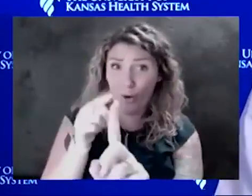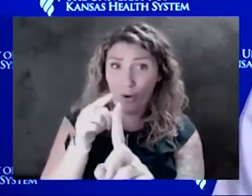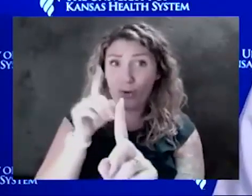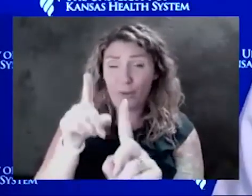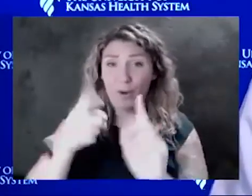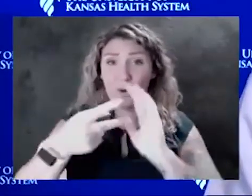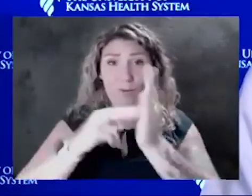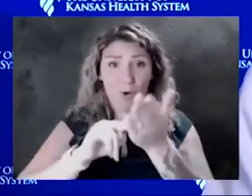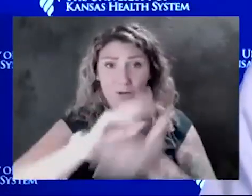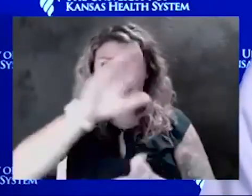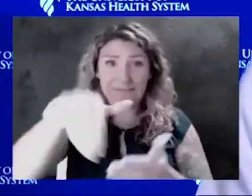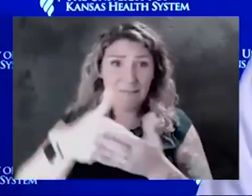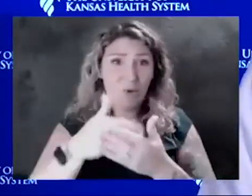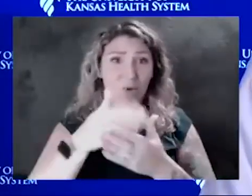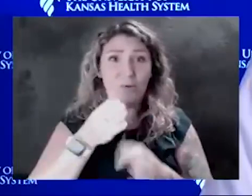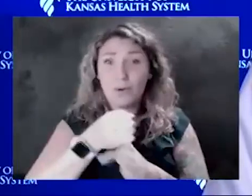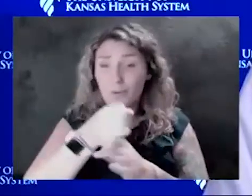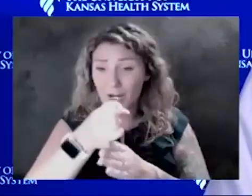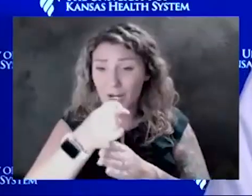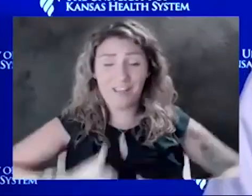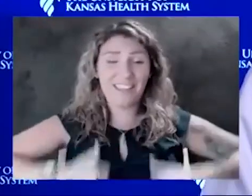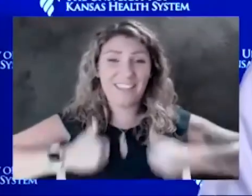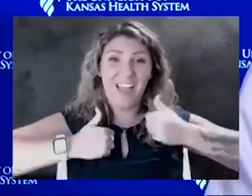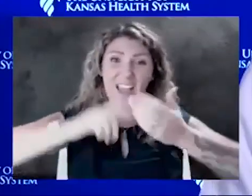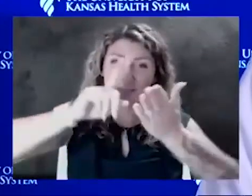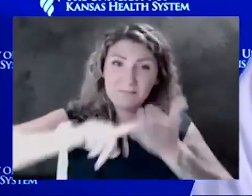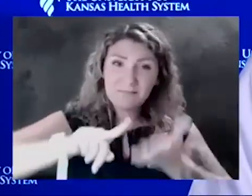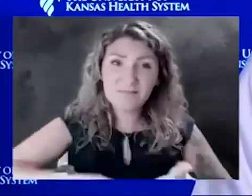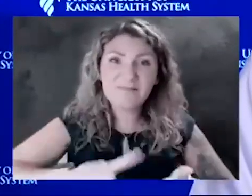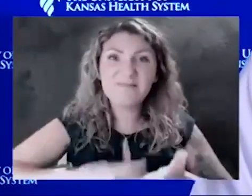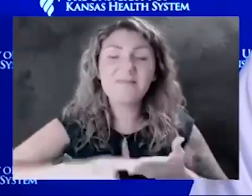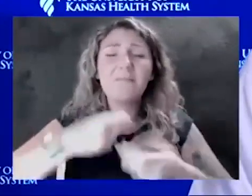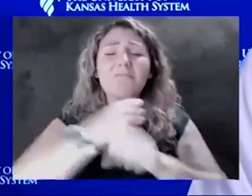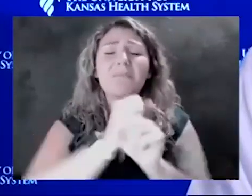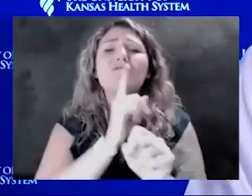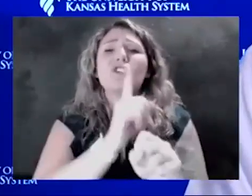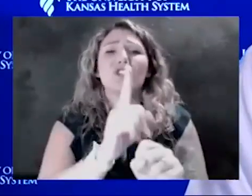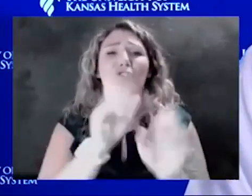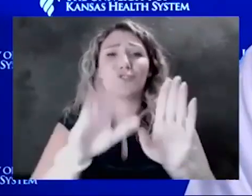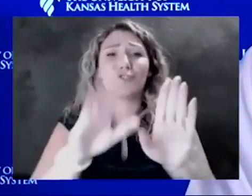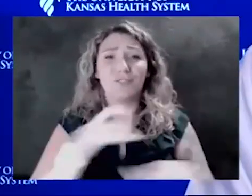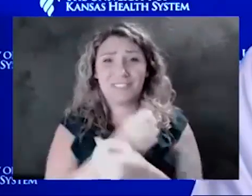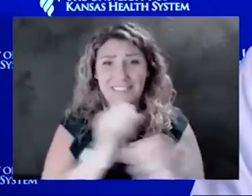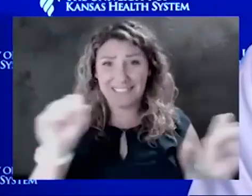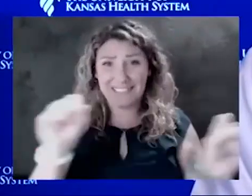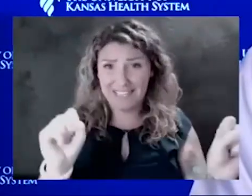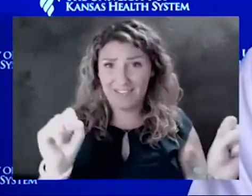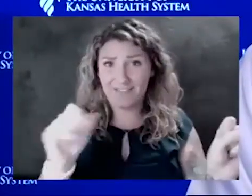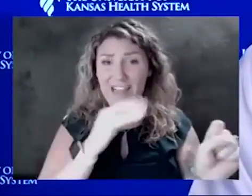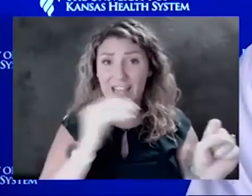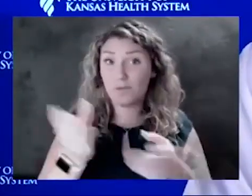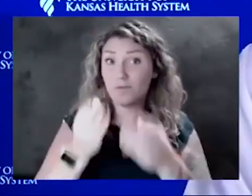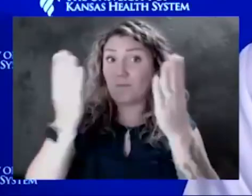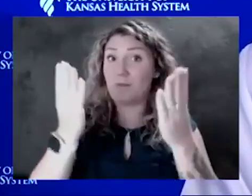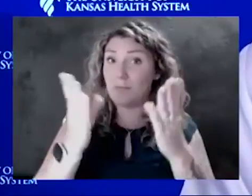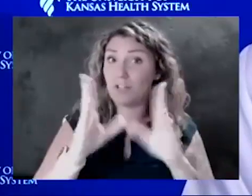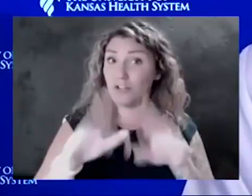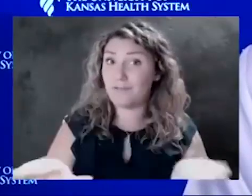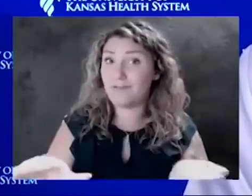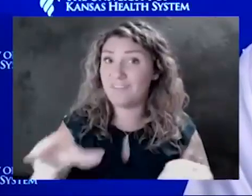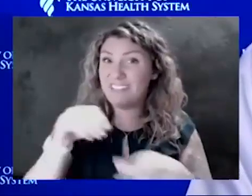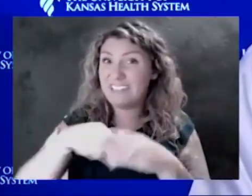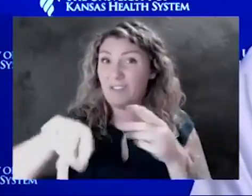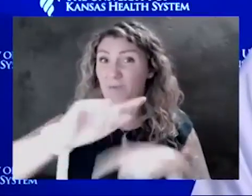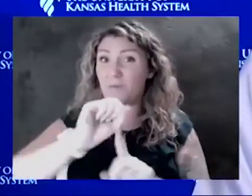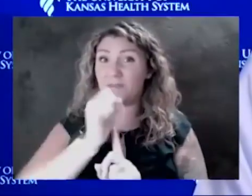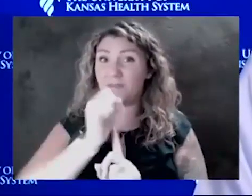whole careers and lives looking out for children's safety has recommended mask use for children in those situations and especially in